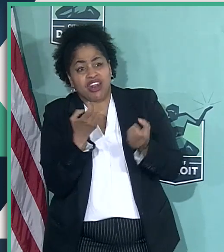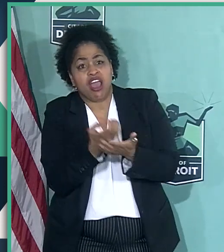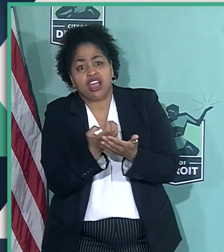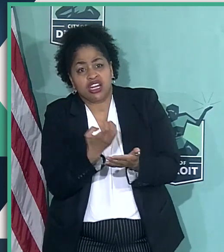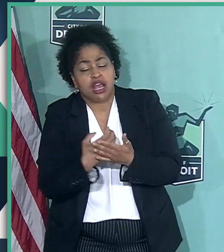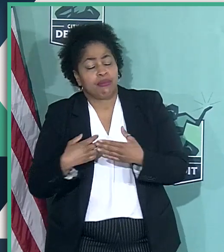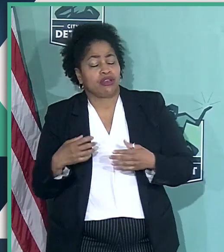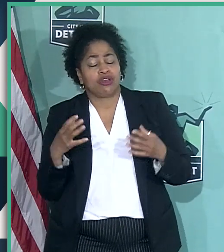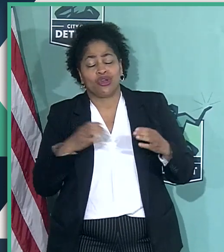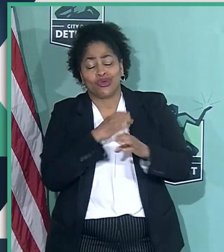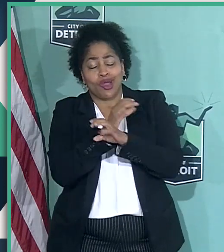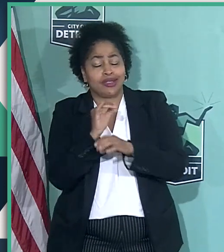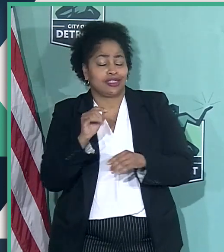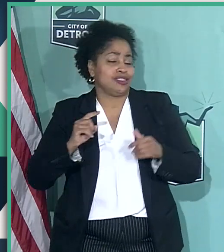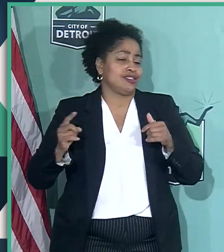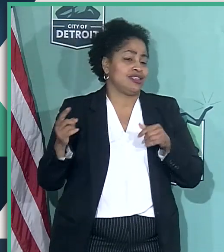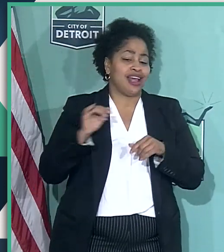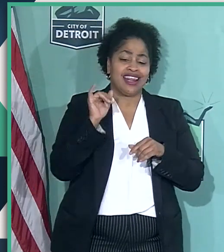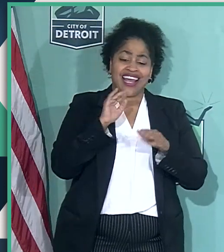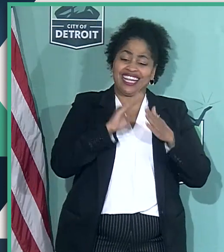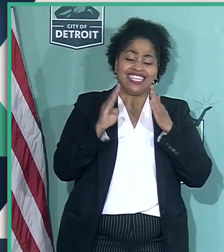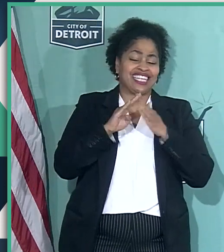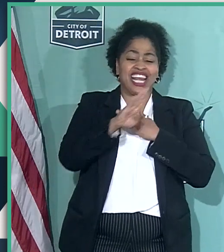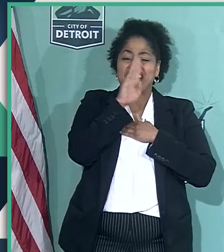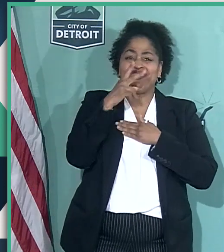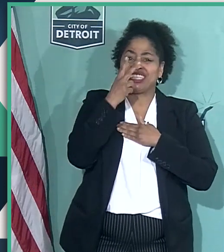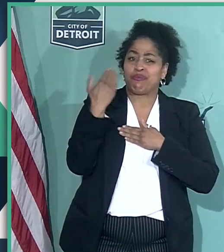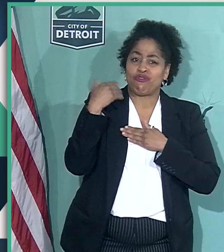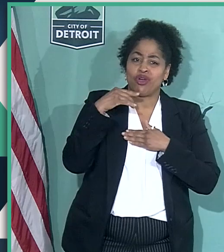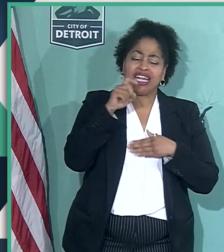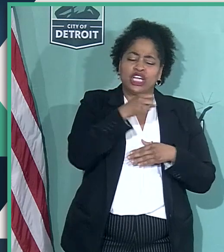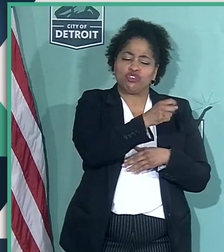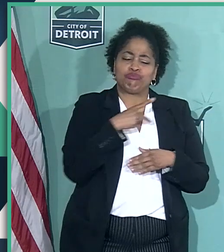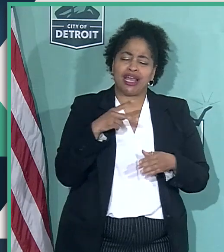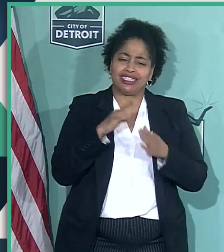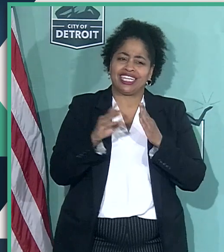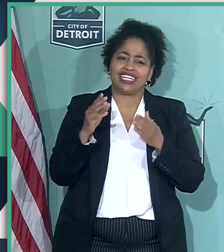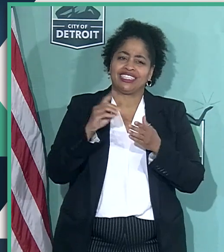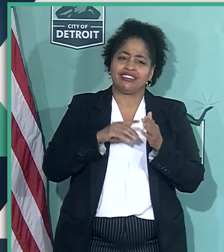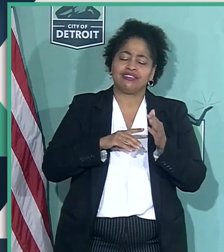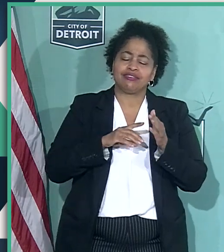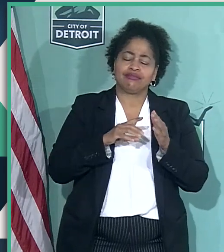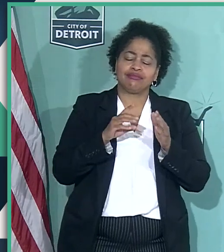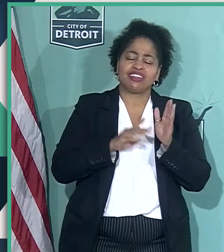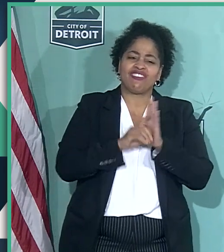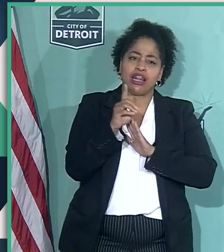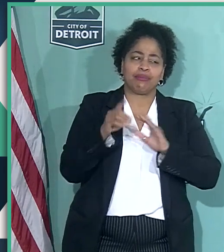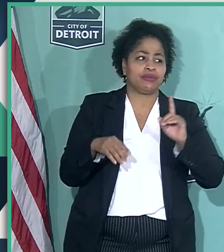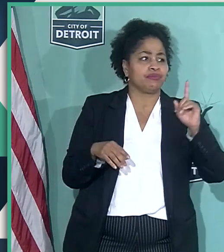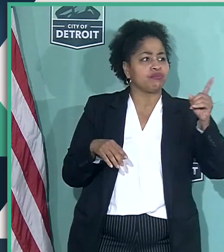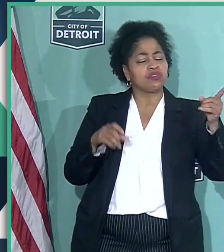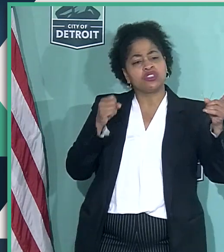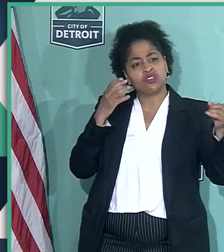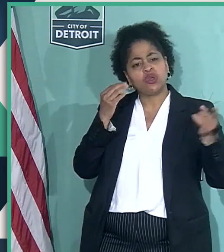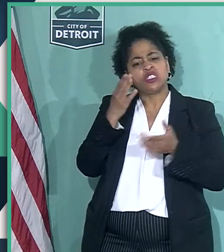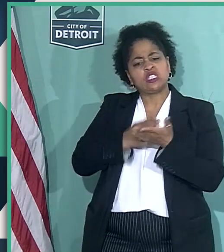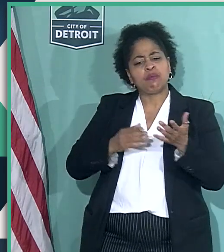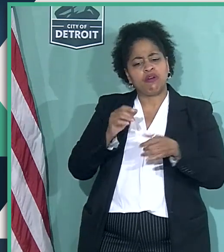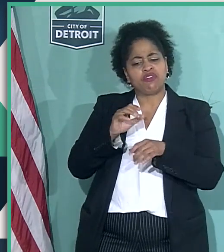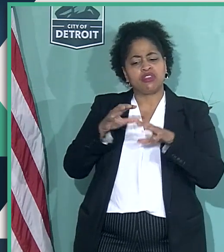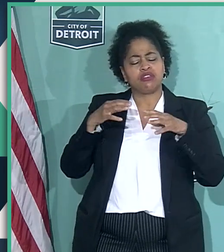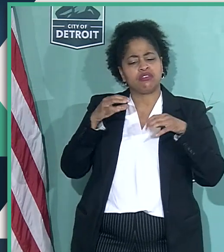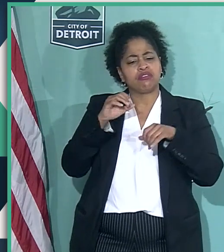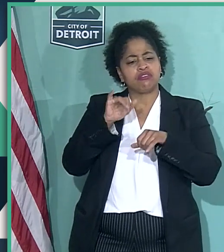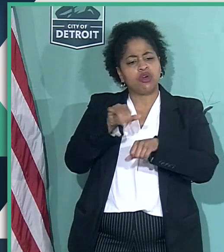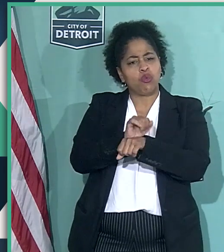like the city's never seen. We need you back in city government. Okay. And then in terms of the city's drive through testing site and some of the collaboration with the health systems,